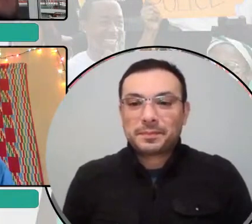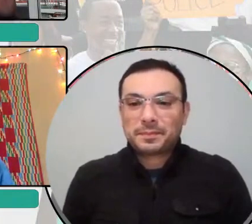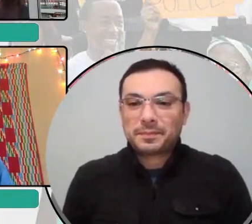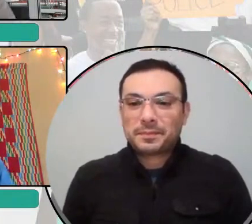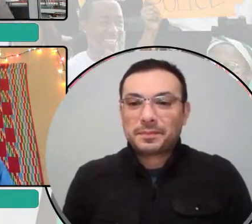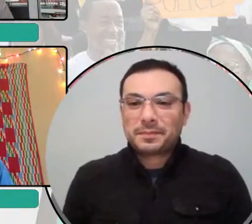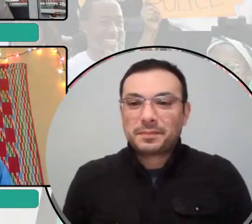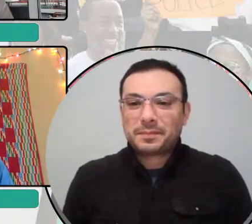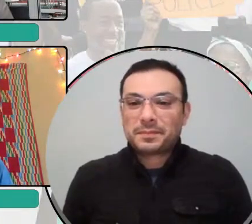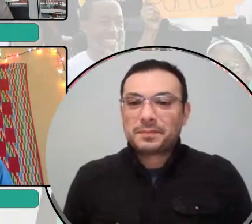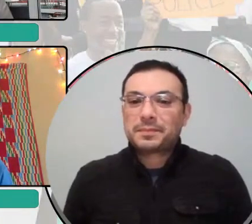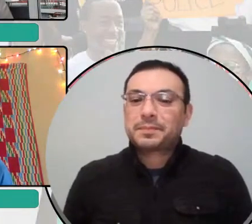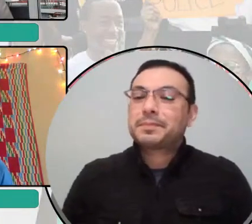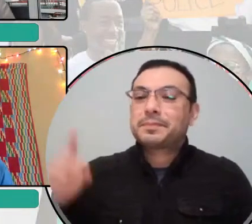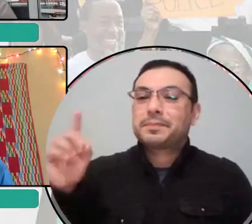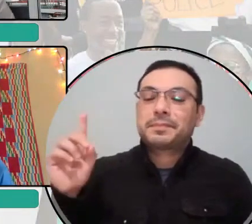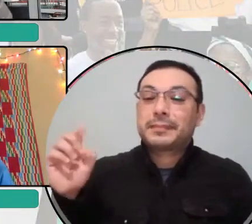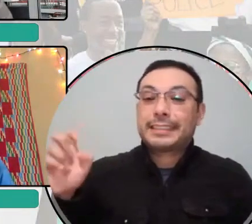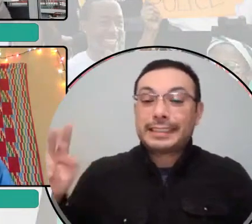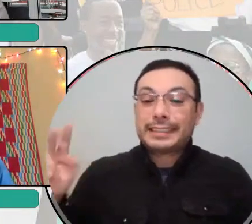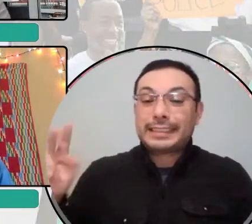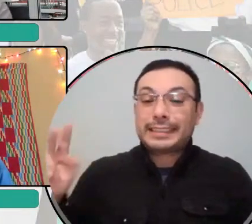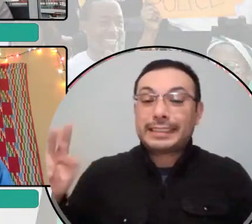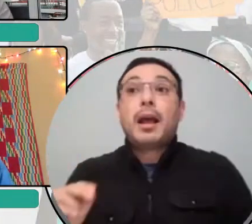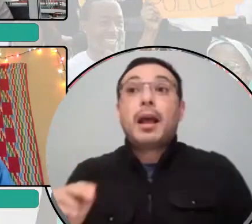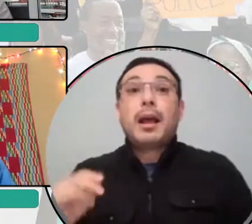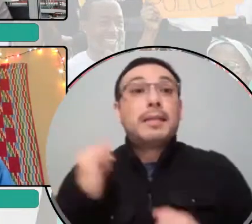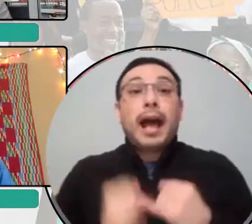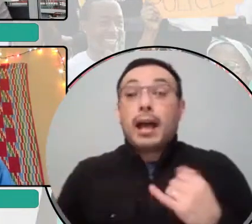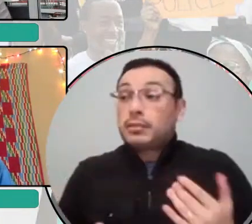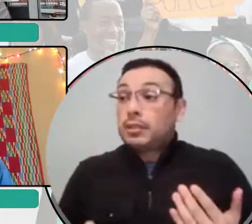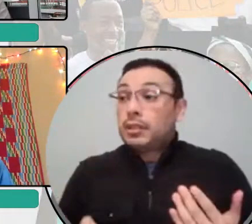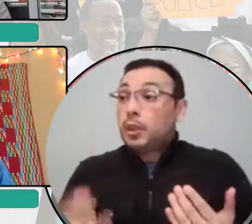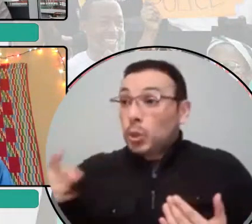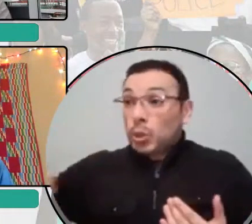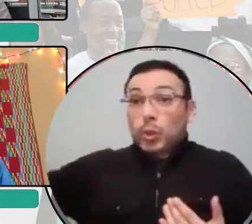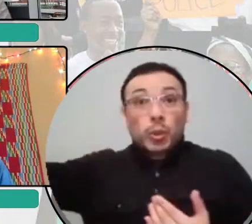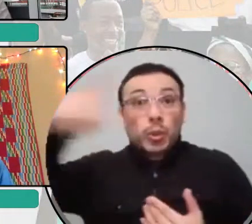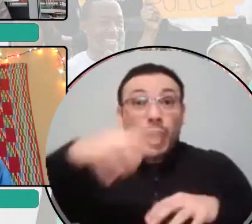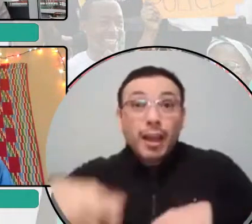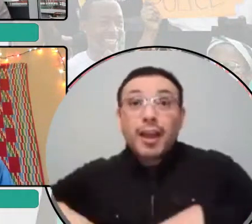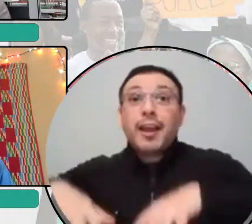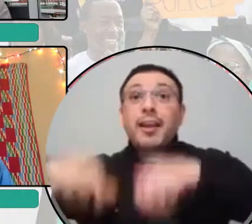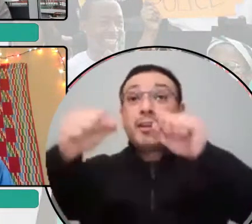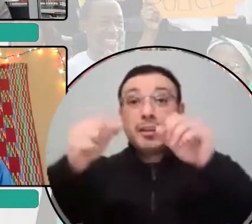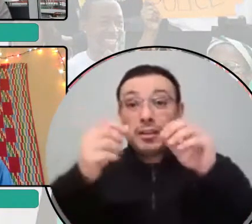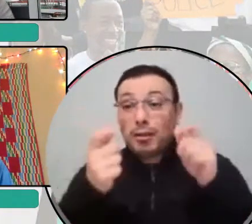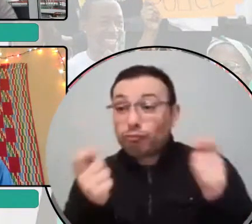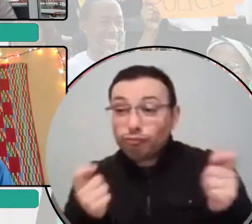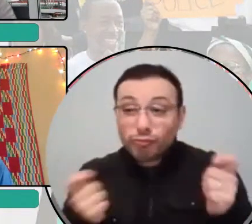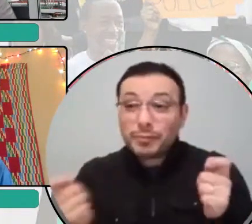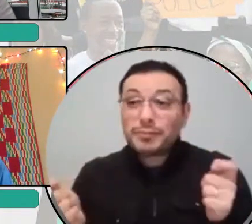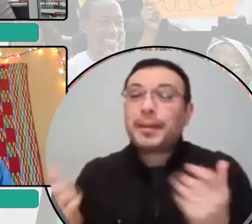I'll just say, I'm really grateful to the organizers of this conference. And it was so great to be with you all today. And thanks, Dawn, for leading us.